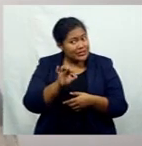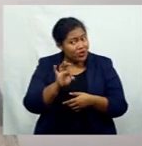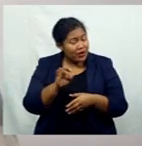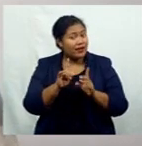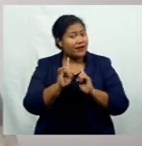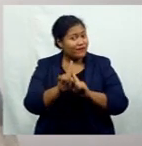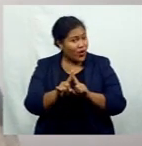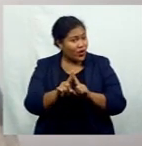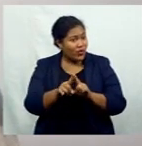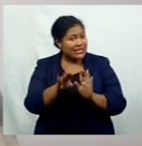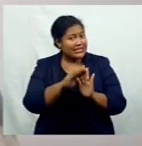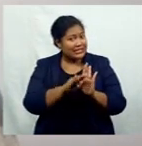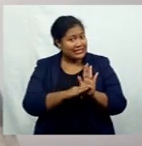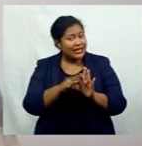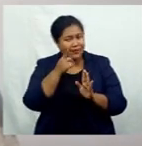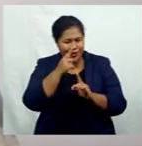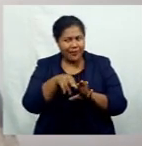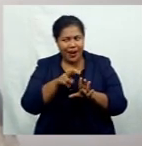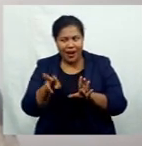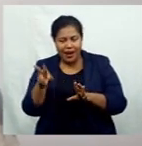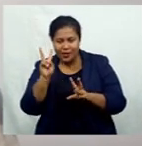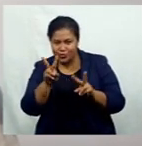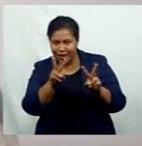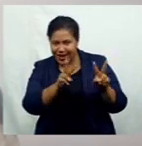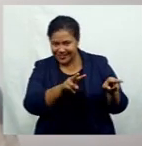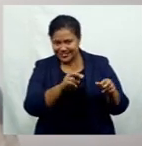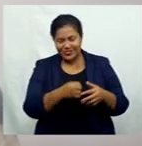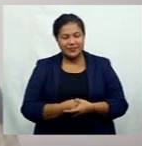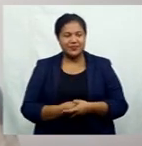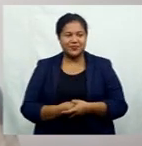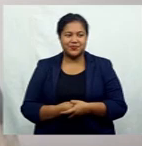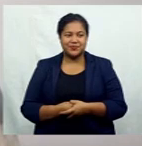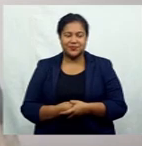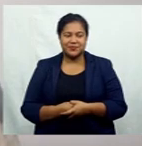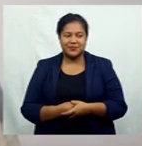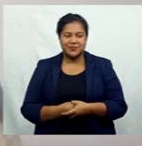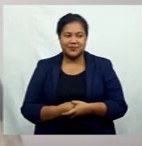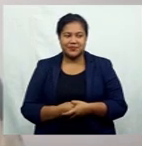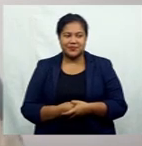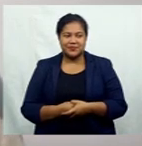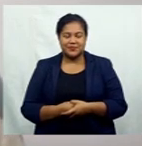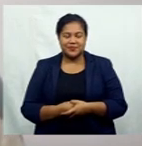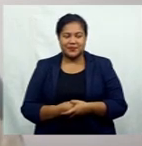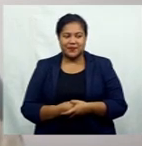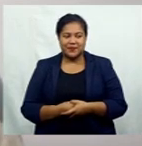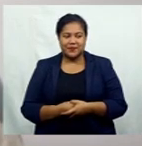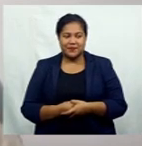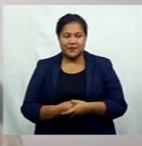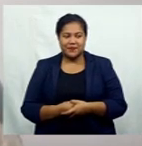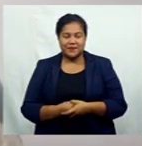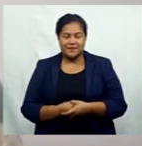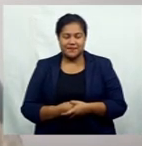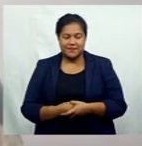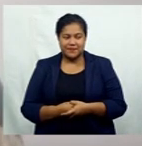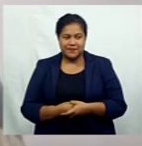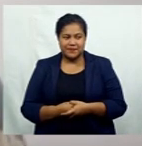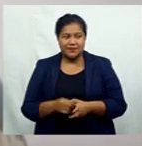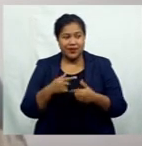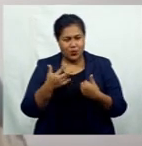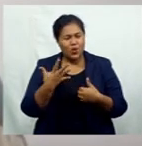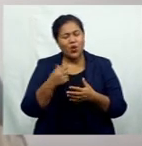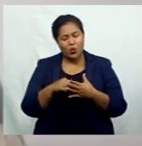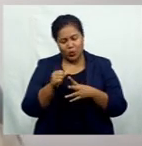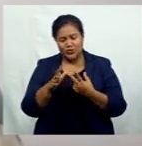the ambassadors are out, as I said earlier. And, you know, we've also had Zoom